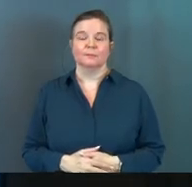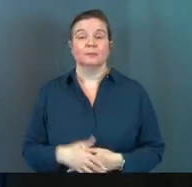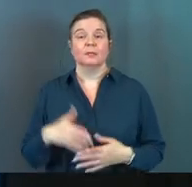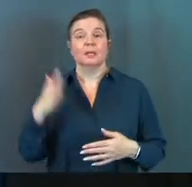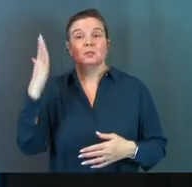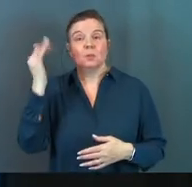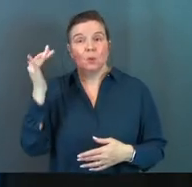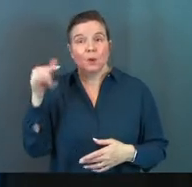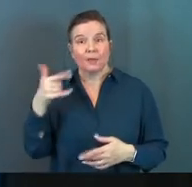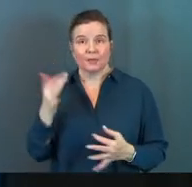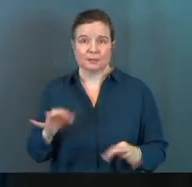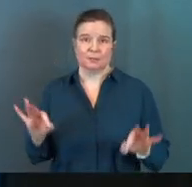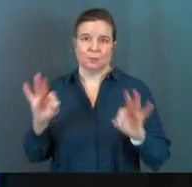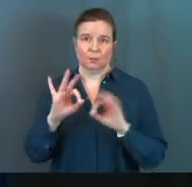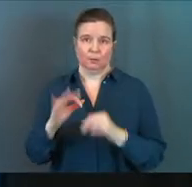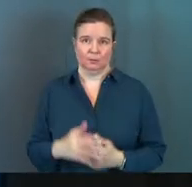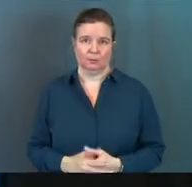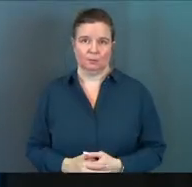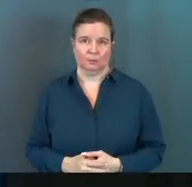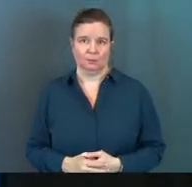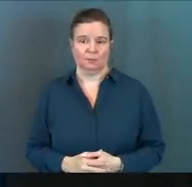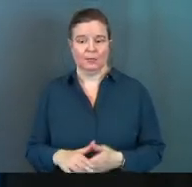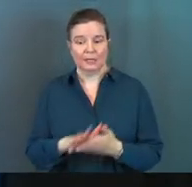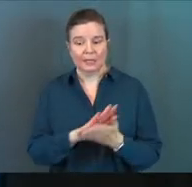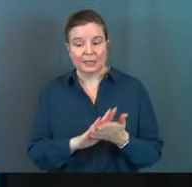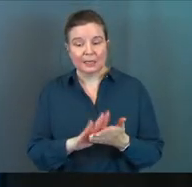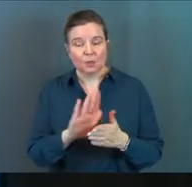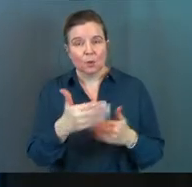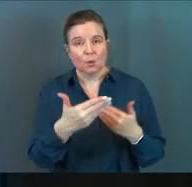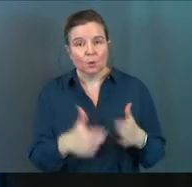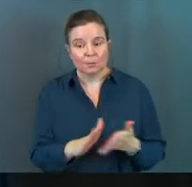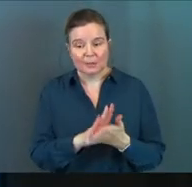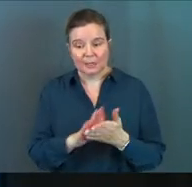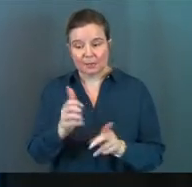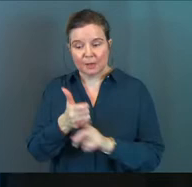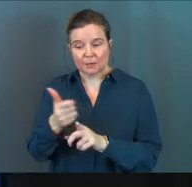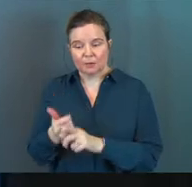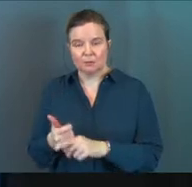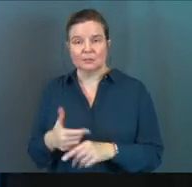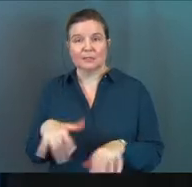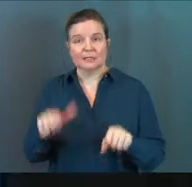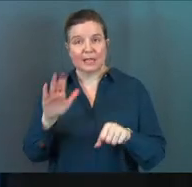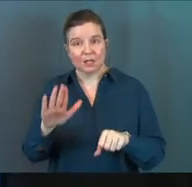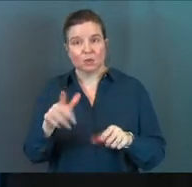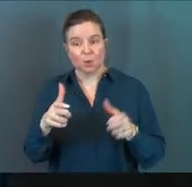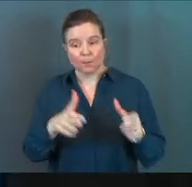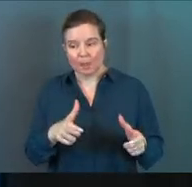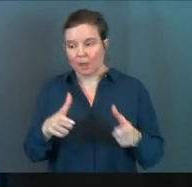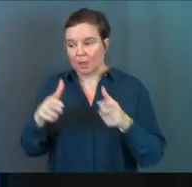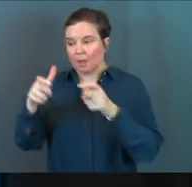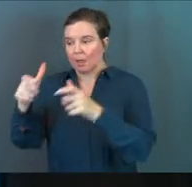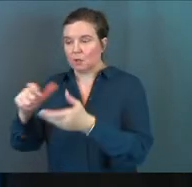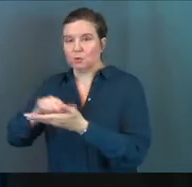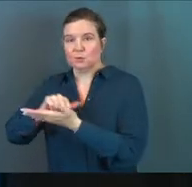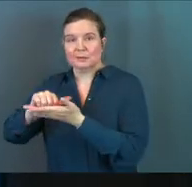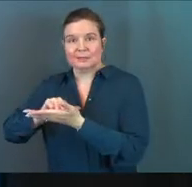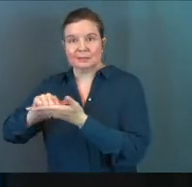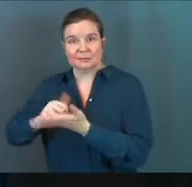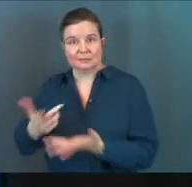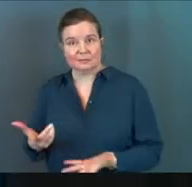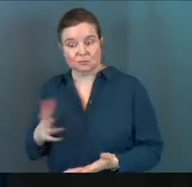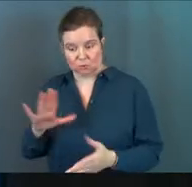It's the why that's important. Clean your room. Clean up after yourself. Take your plate to the sink.